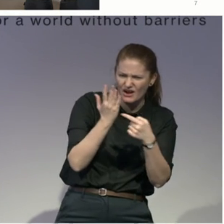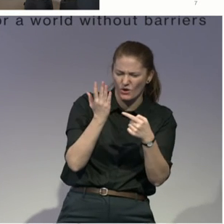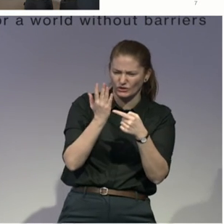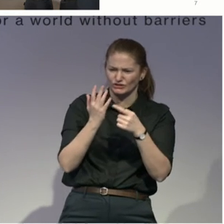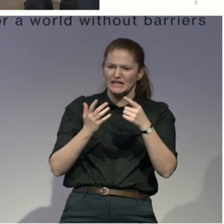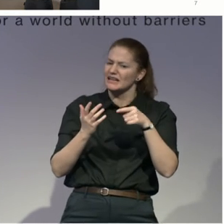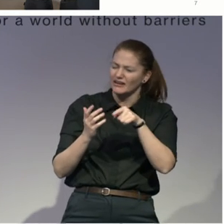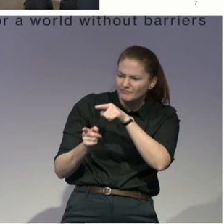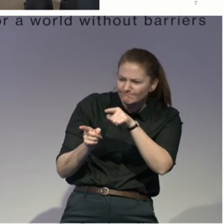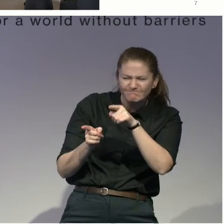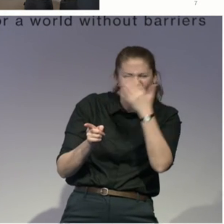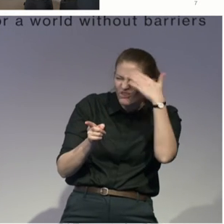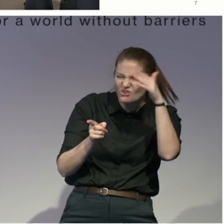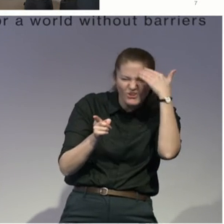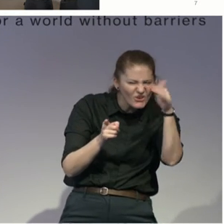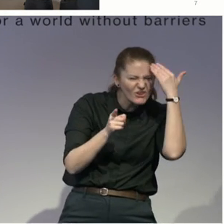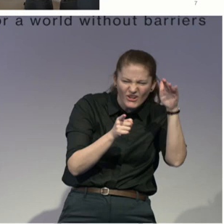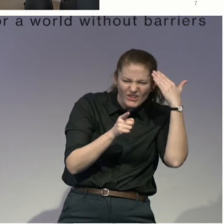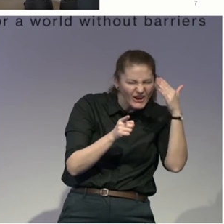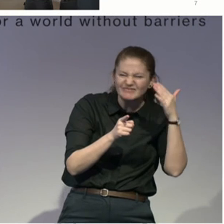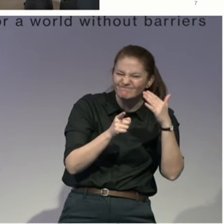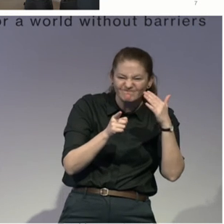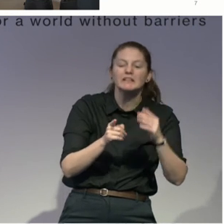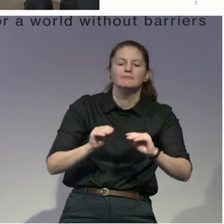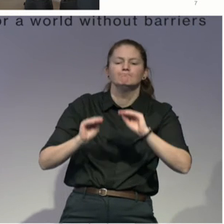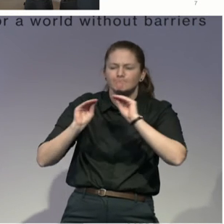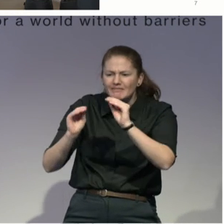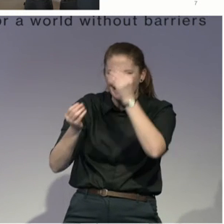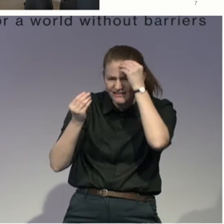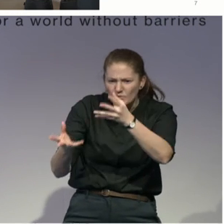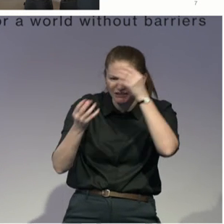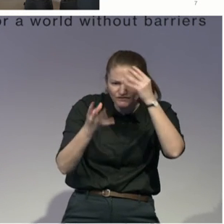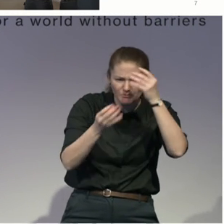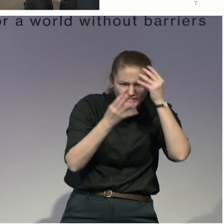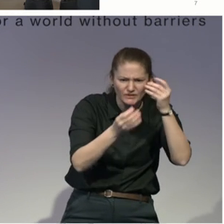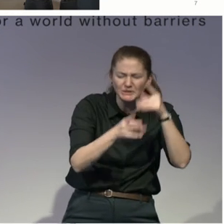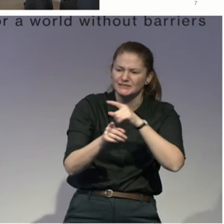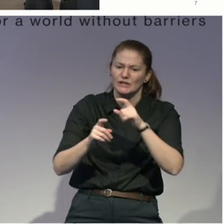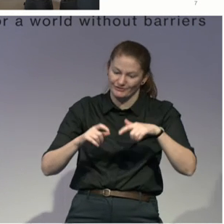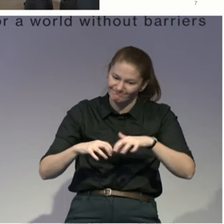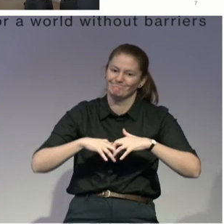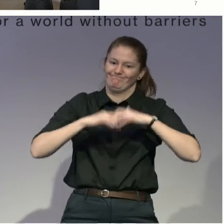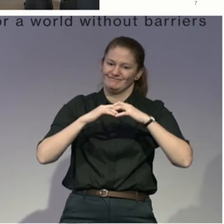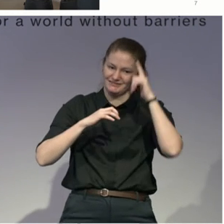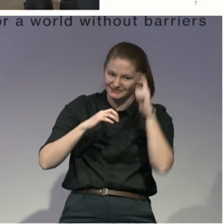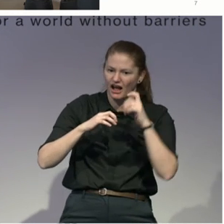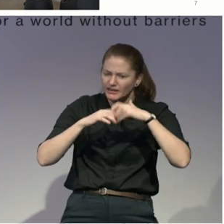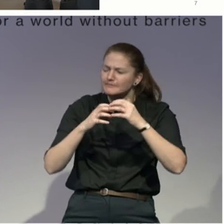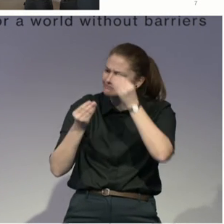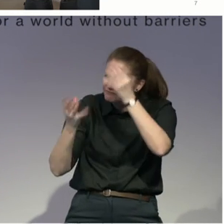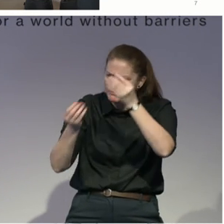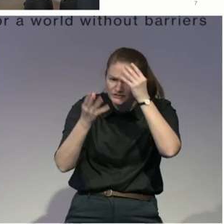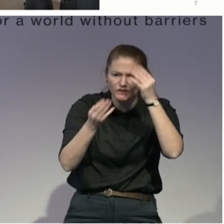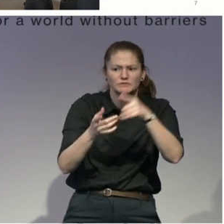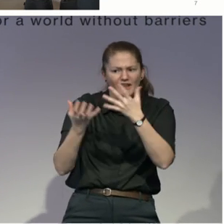we started Tech ABA. And as mentioned earlier, gathered like-minded people to innovate and benefit persons with disabilities in Singapore. But